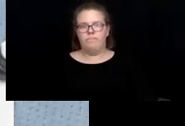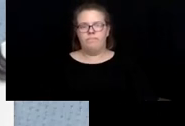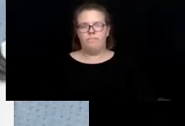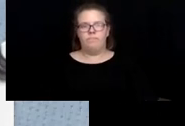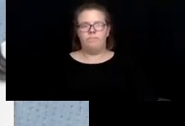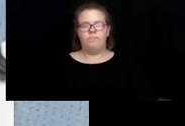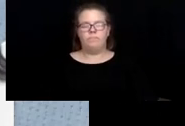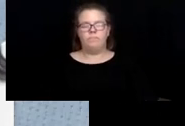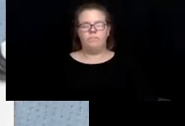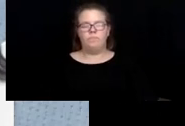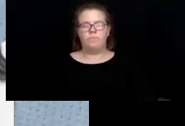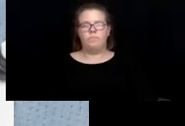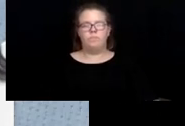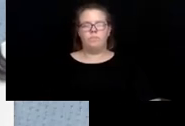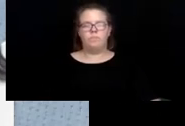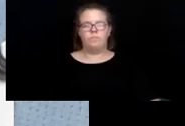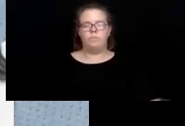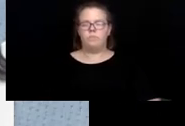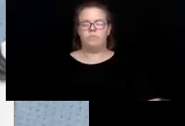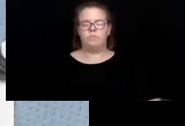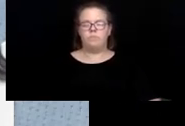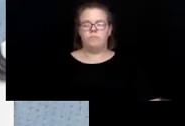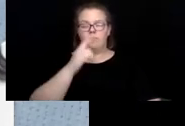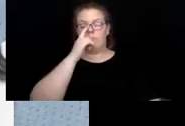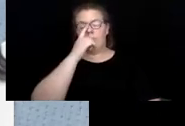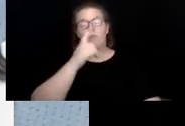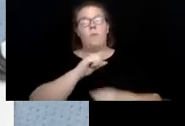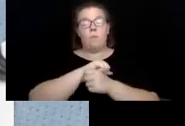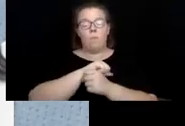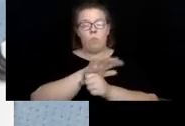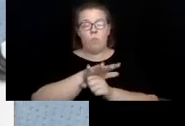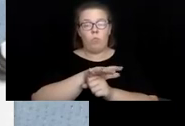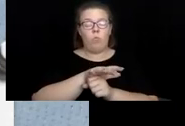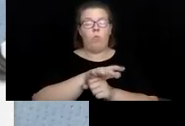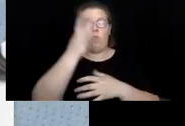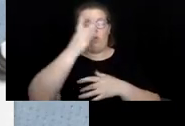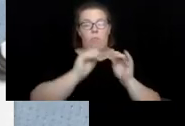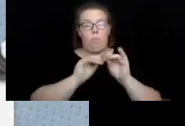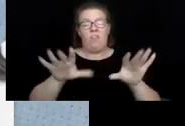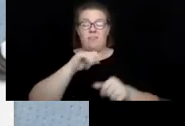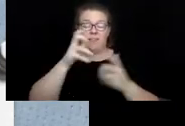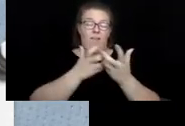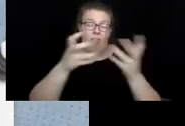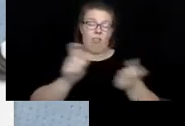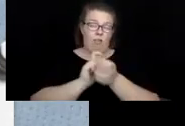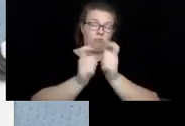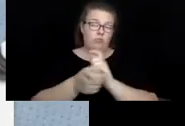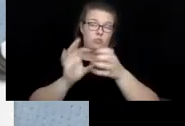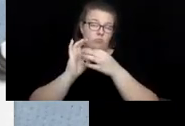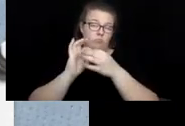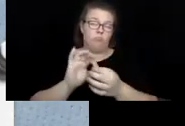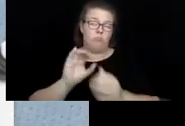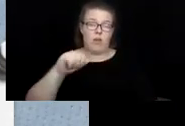Due to the COVID pandemic, not too much has changed in APS